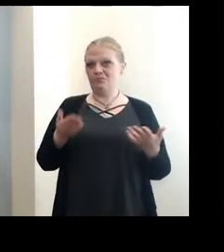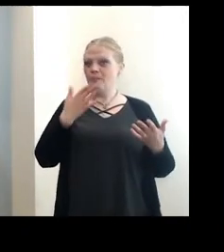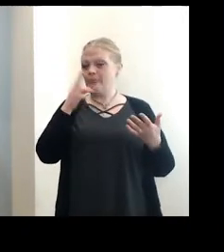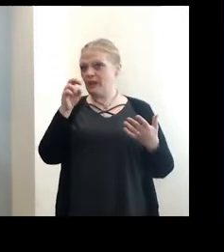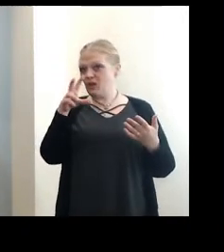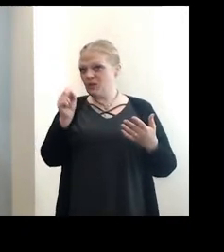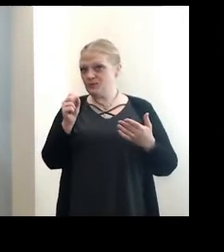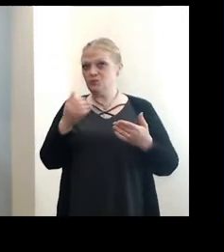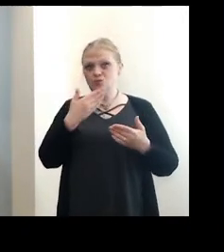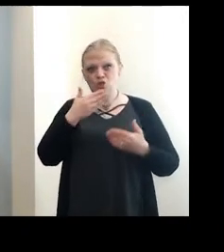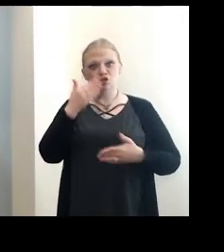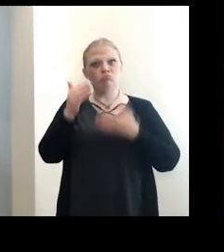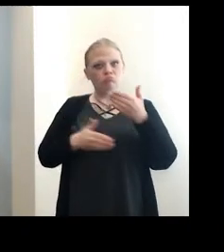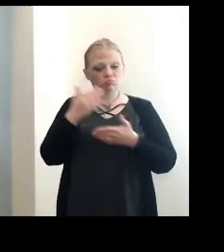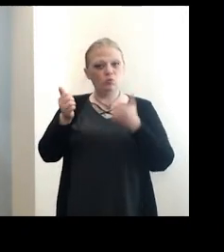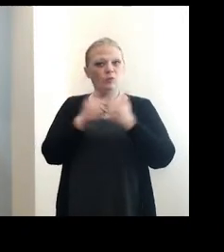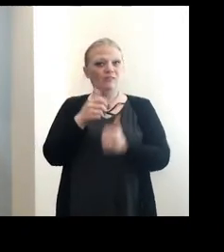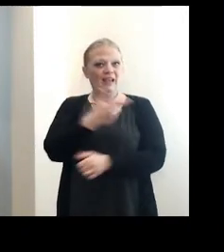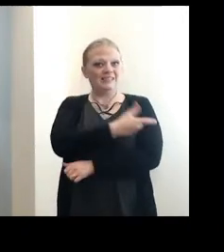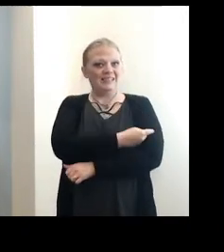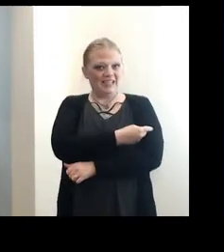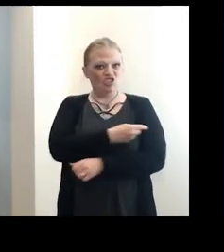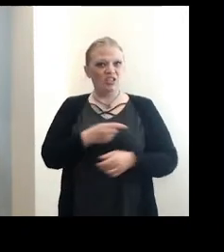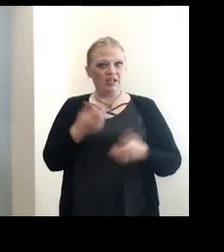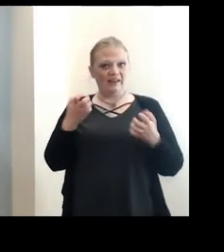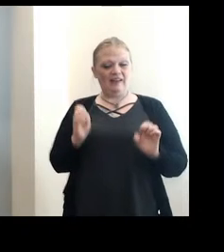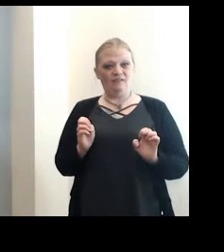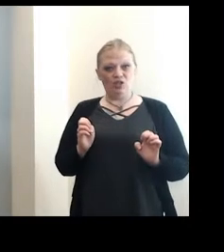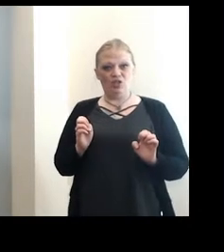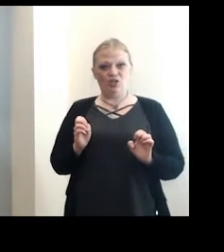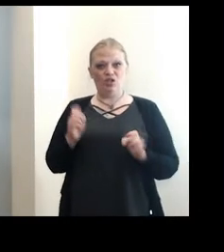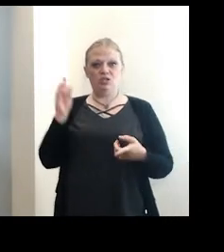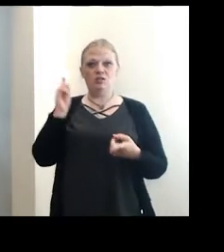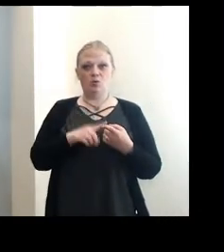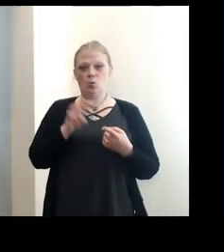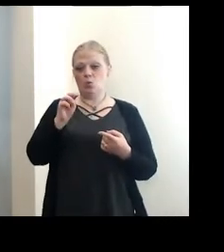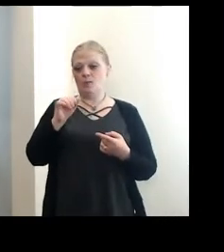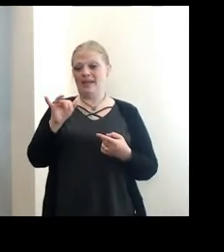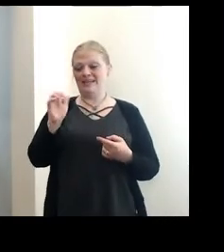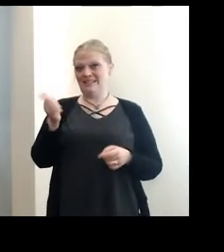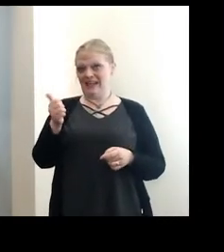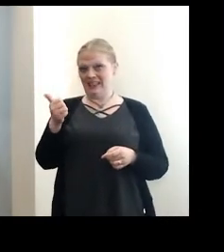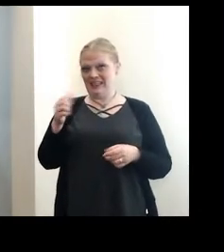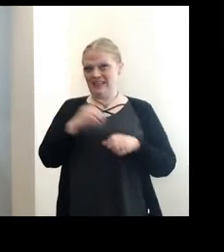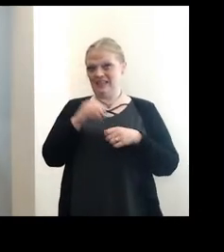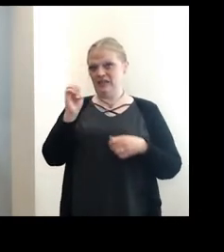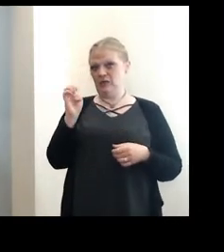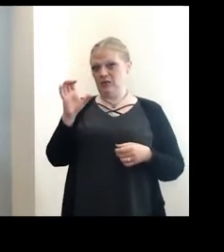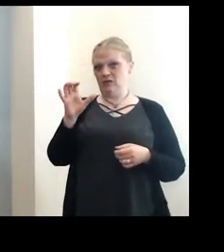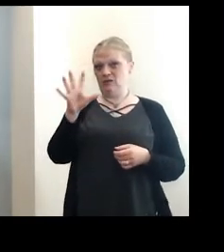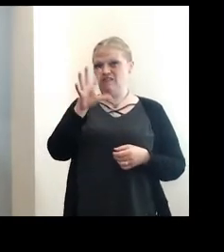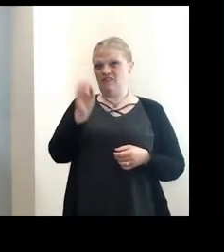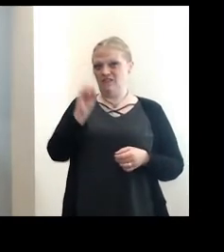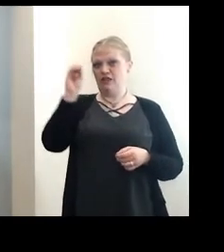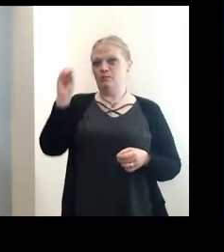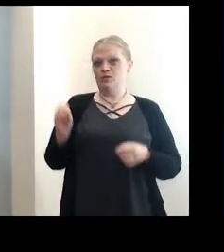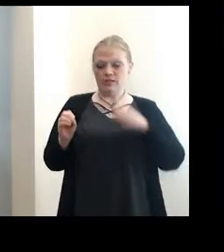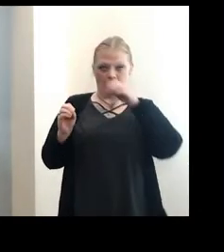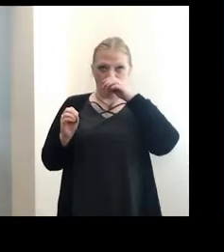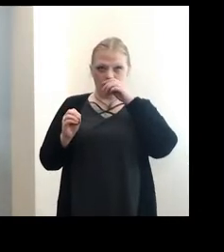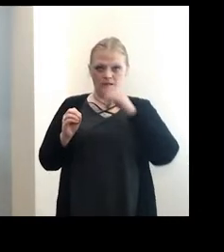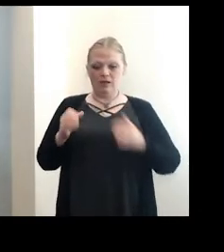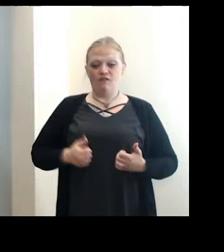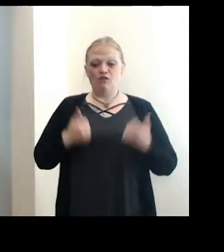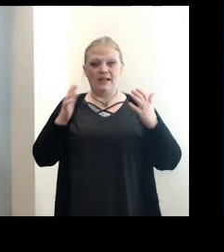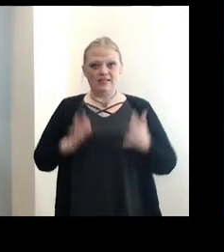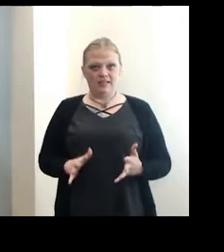progress with our vaccination efforts. So, um, through May 10th in Erie County, 50% of Erie County